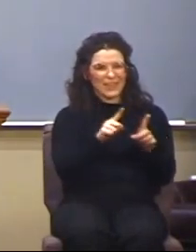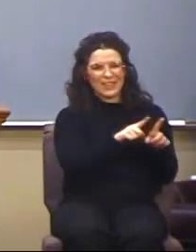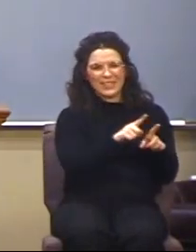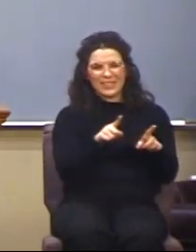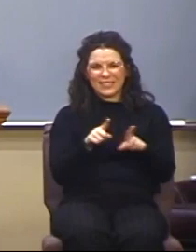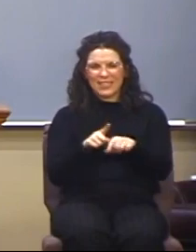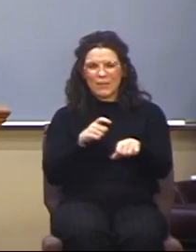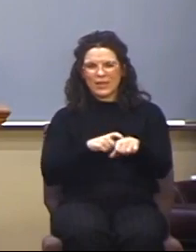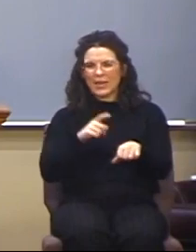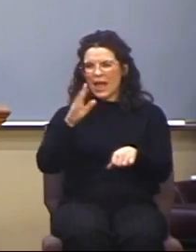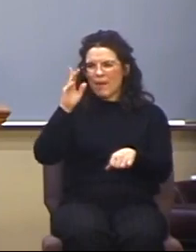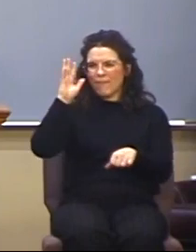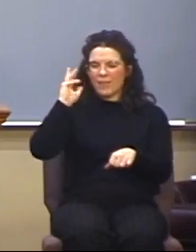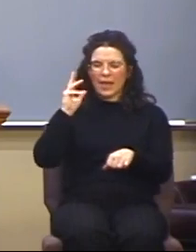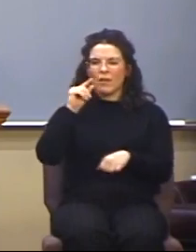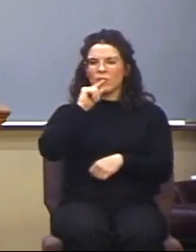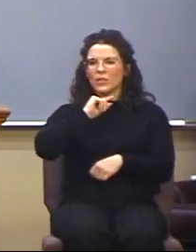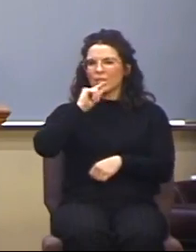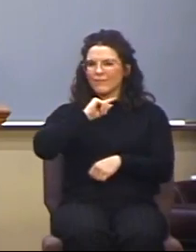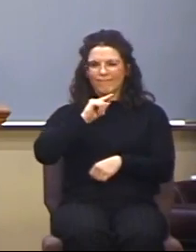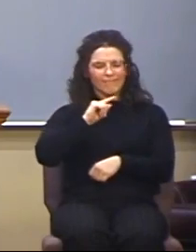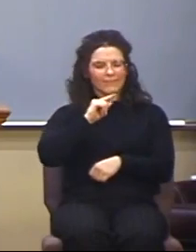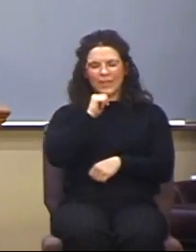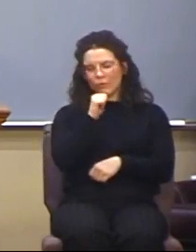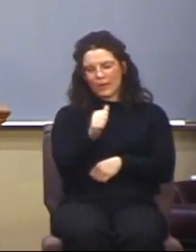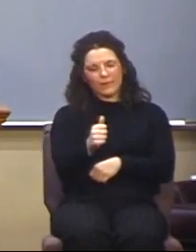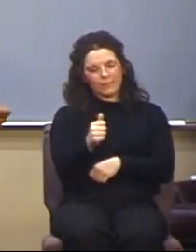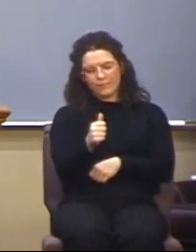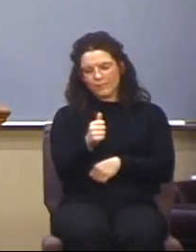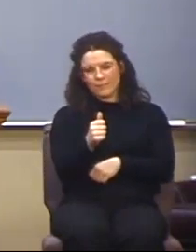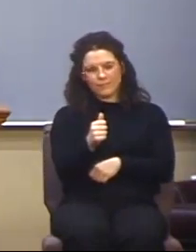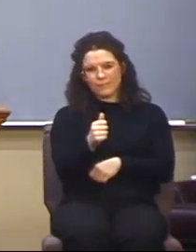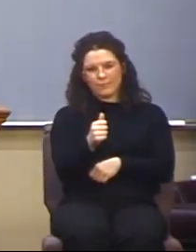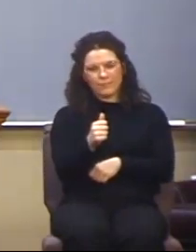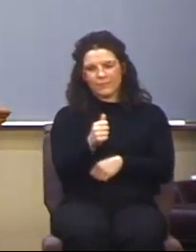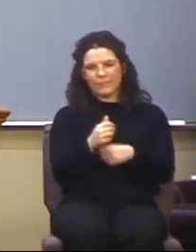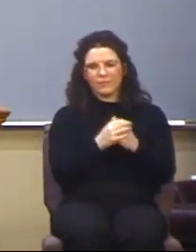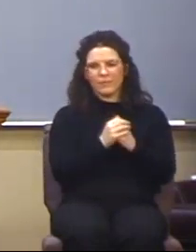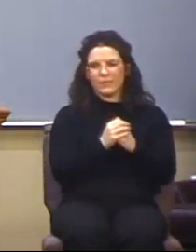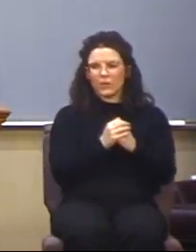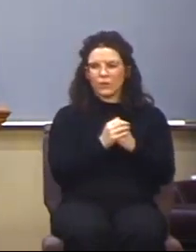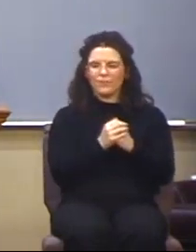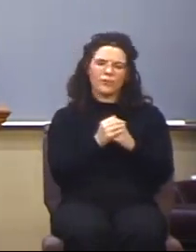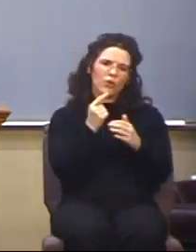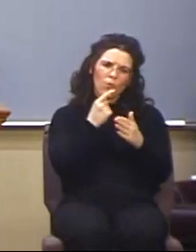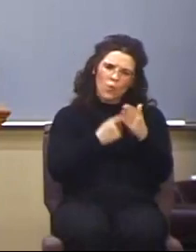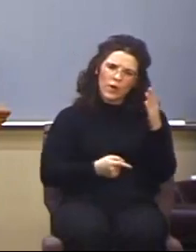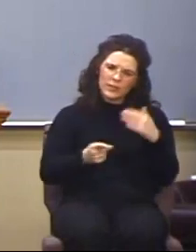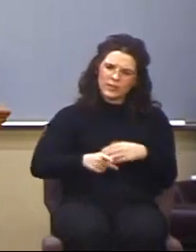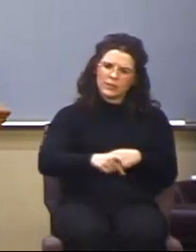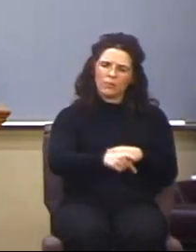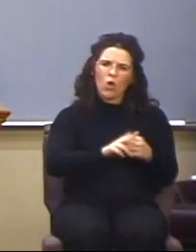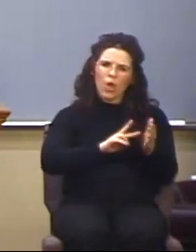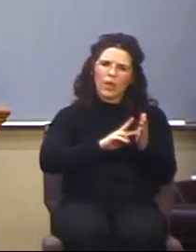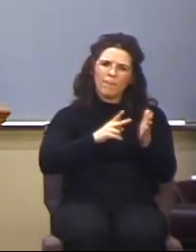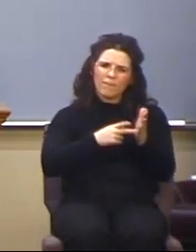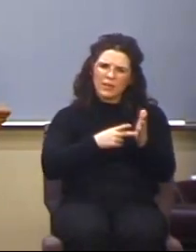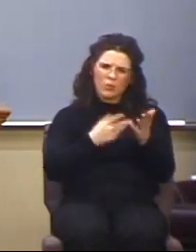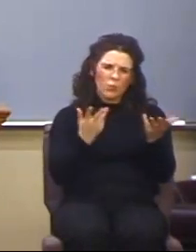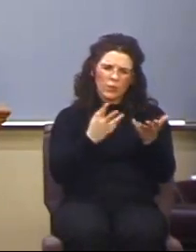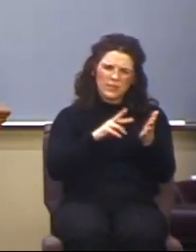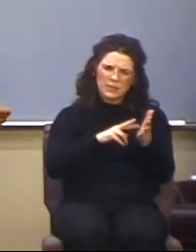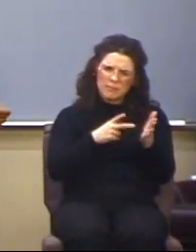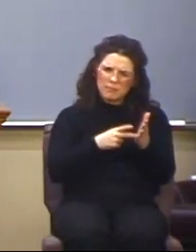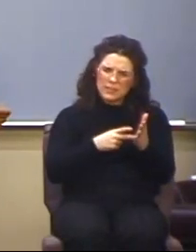Gentiles, in reality, they do not. So anyway, what does Paul mean when he says, no man speaking